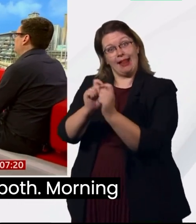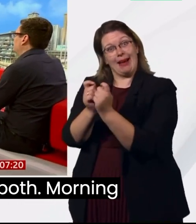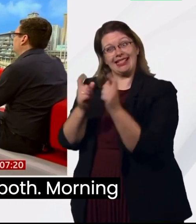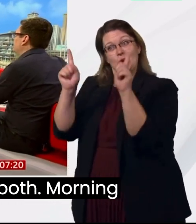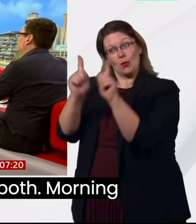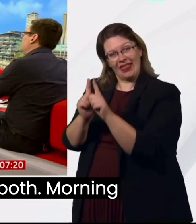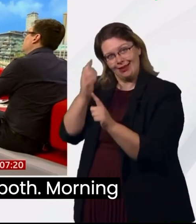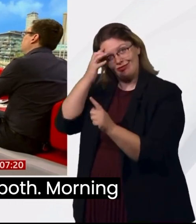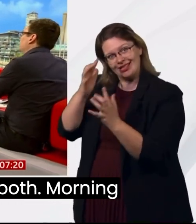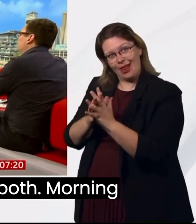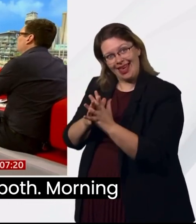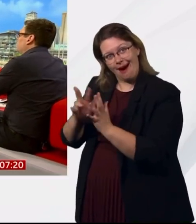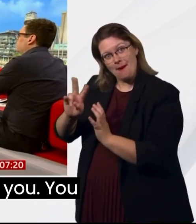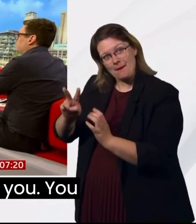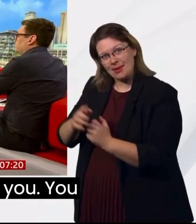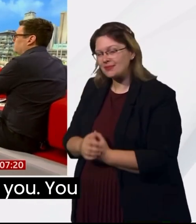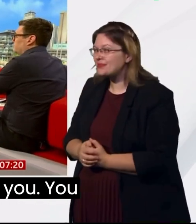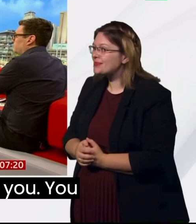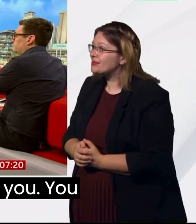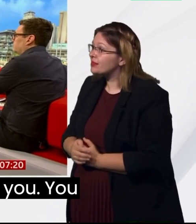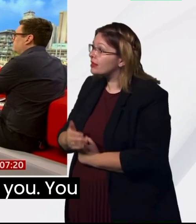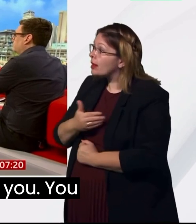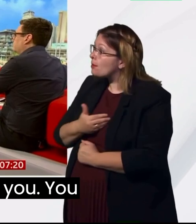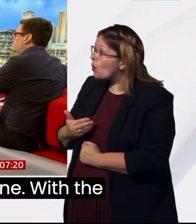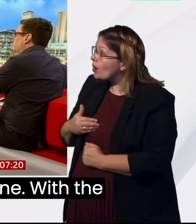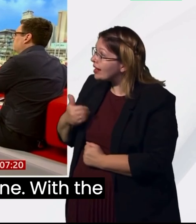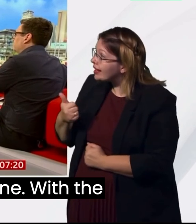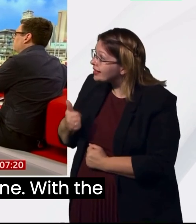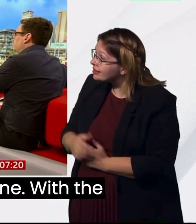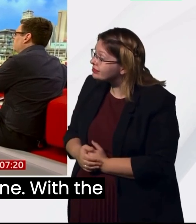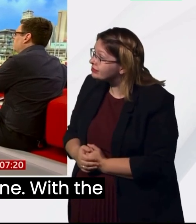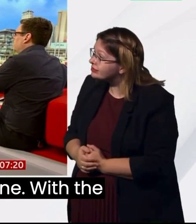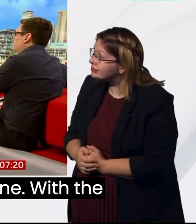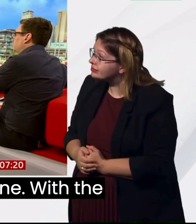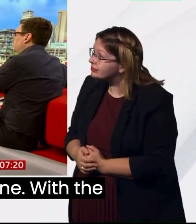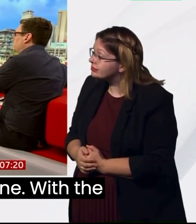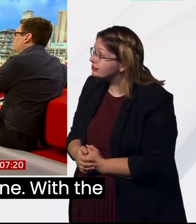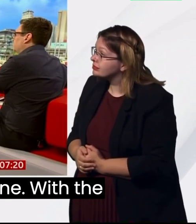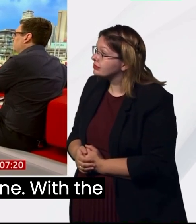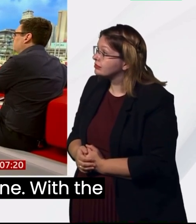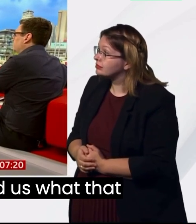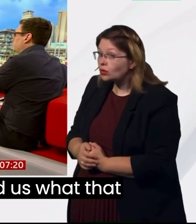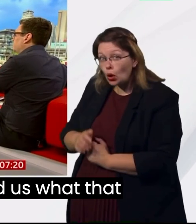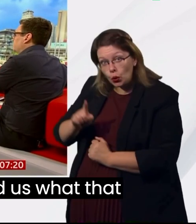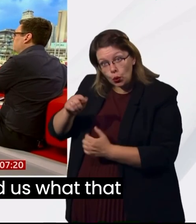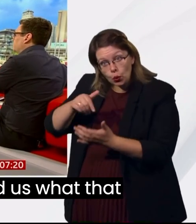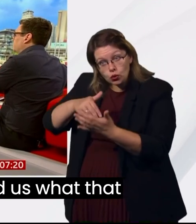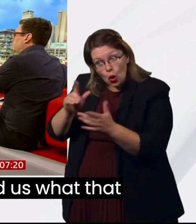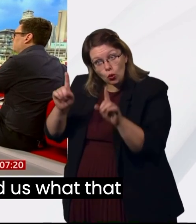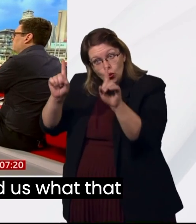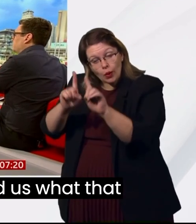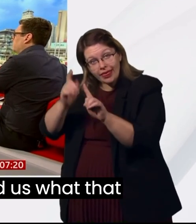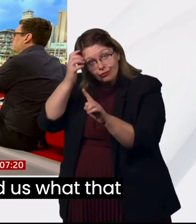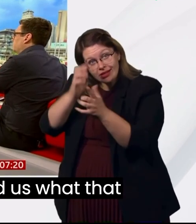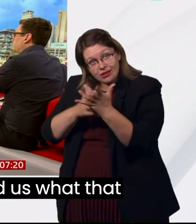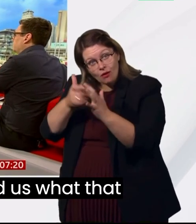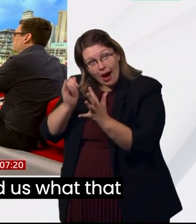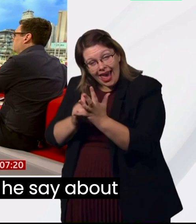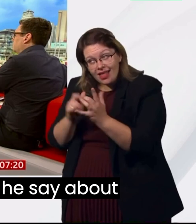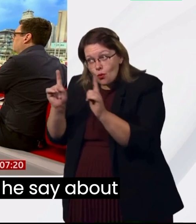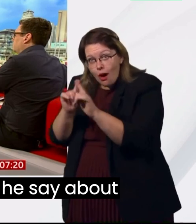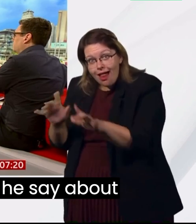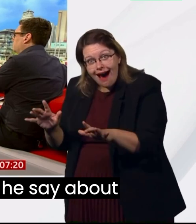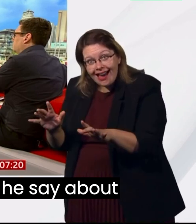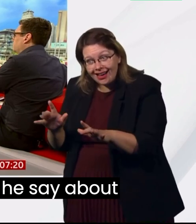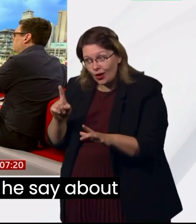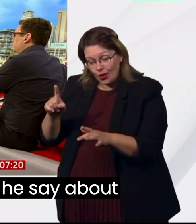Morning to you both. Morning, Dave. It's great to see you. You actually sold the magazine with the Prince of Wales. Just remind us what that